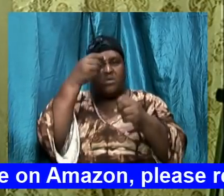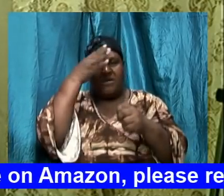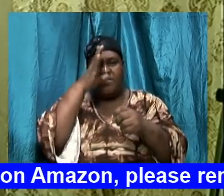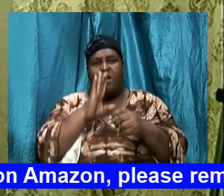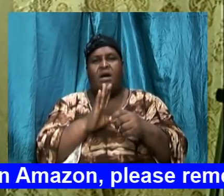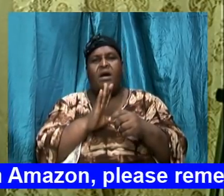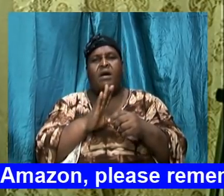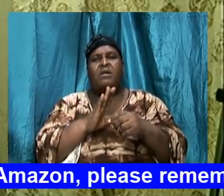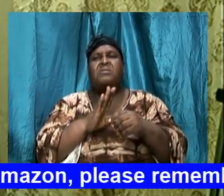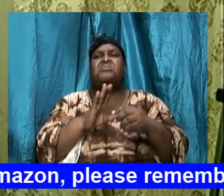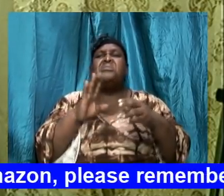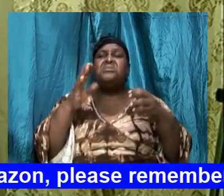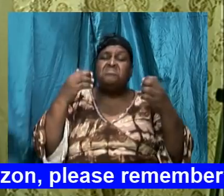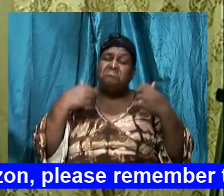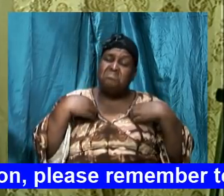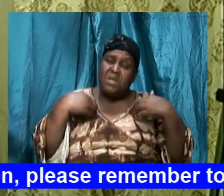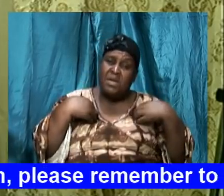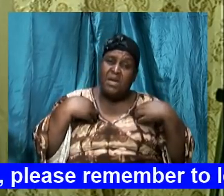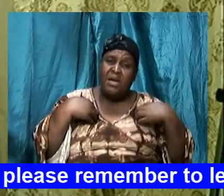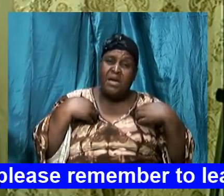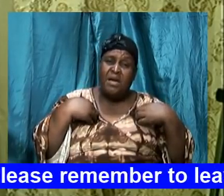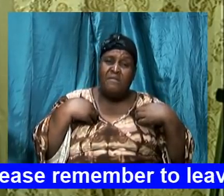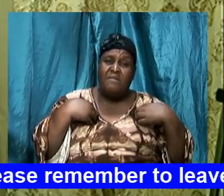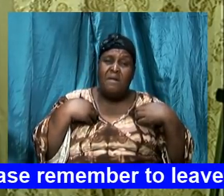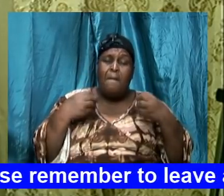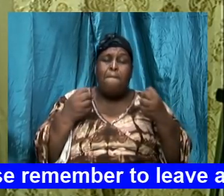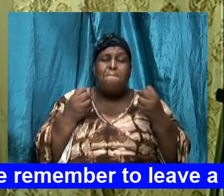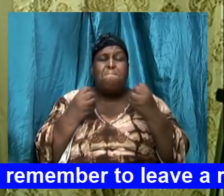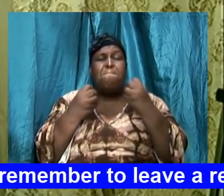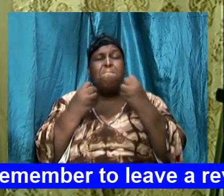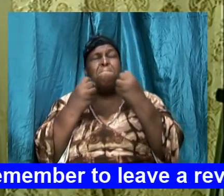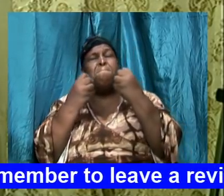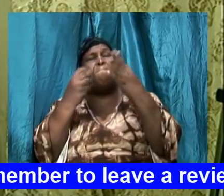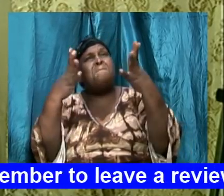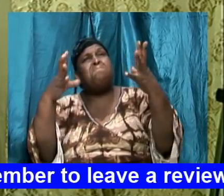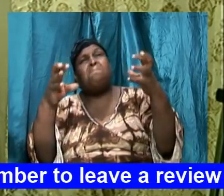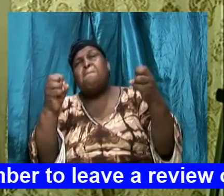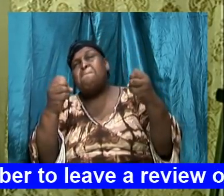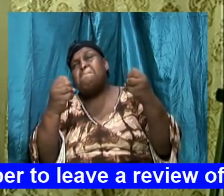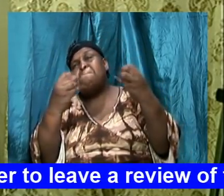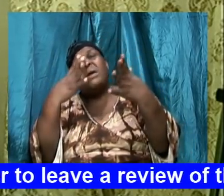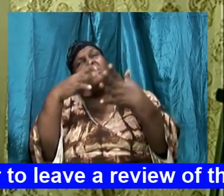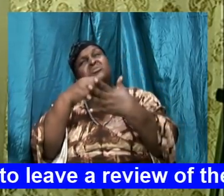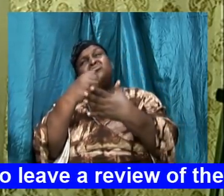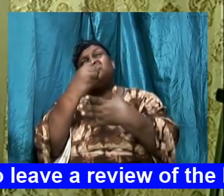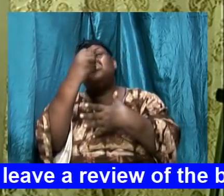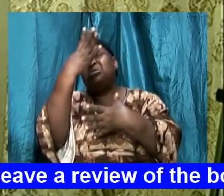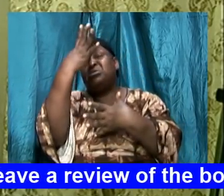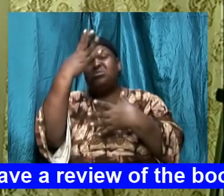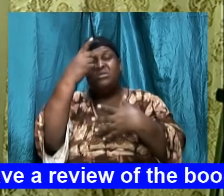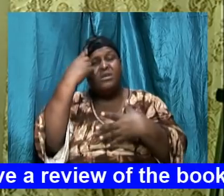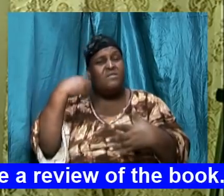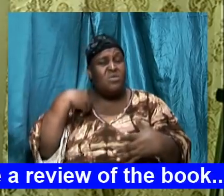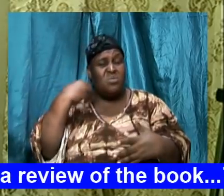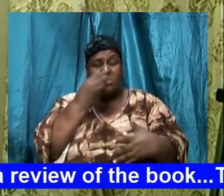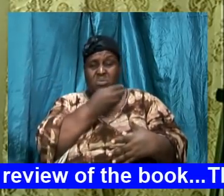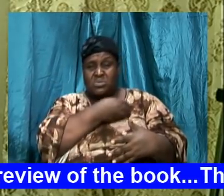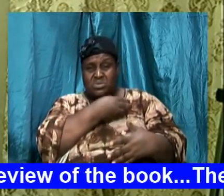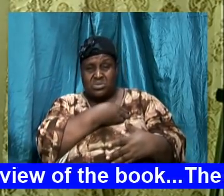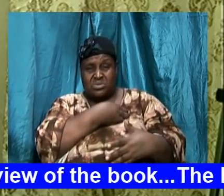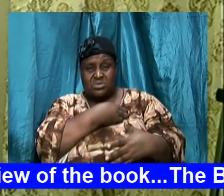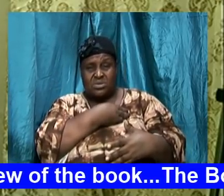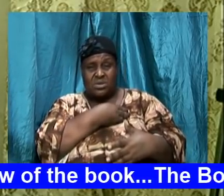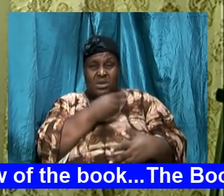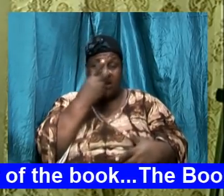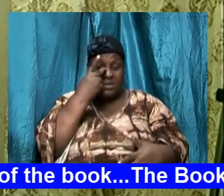has innumerable treasures for us we see and we learn and the apostle